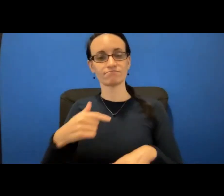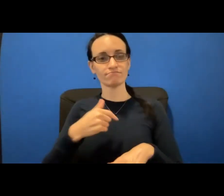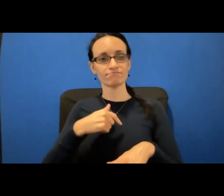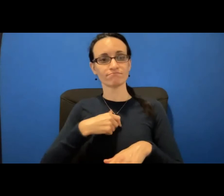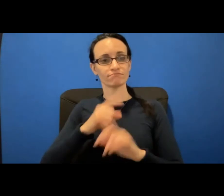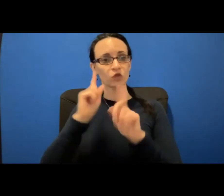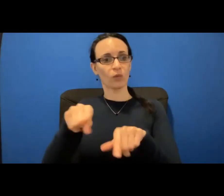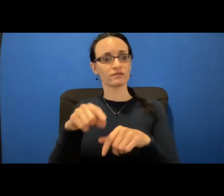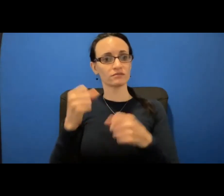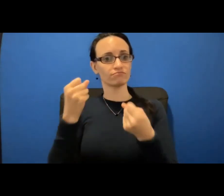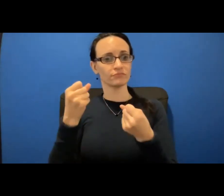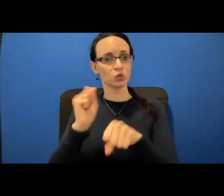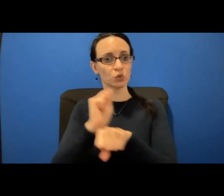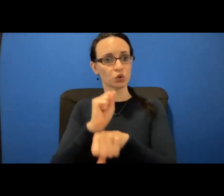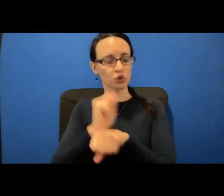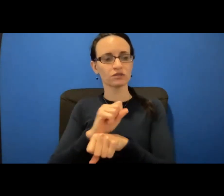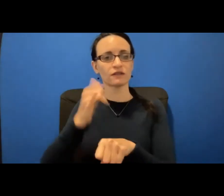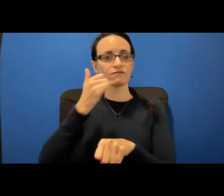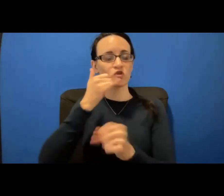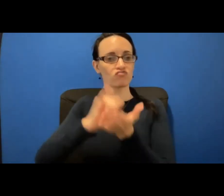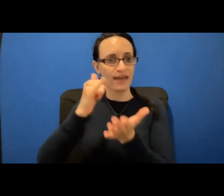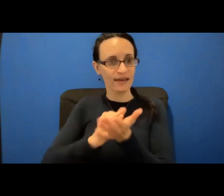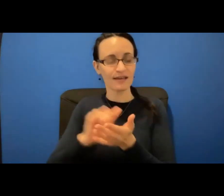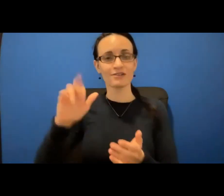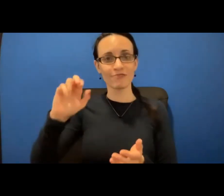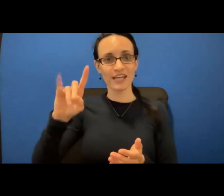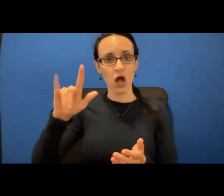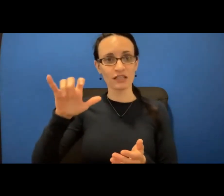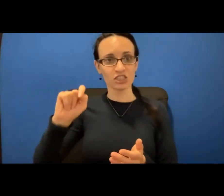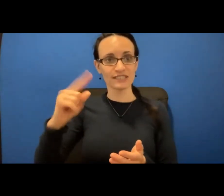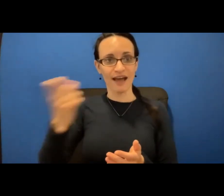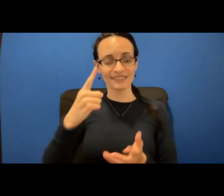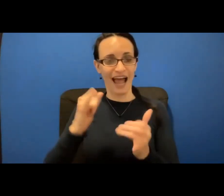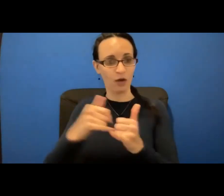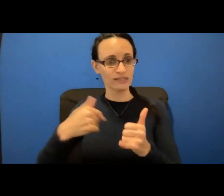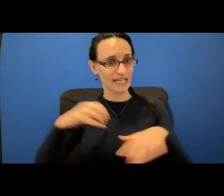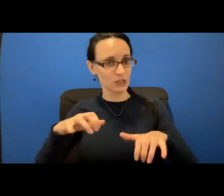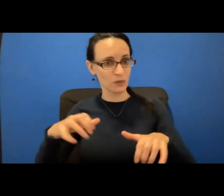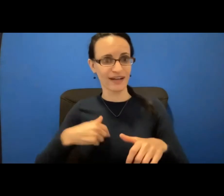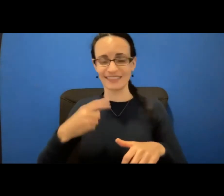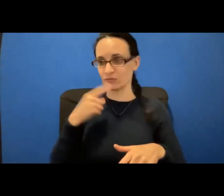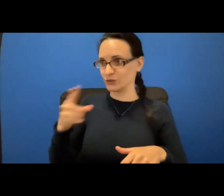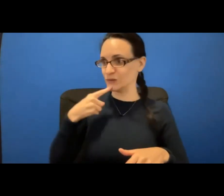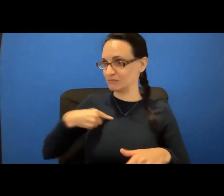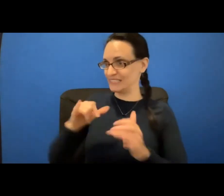rang. The radiologist asked, how was I doing? So I turned it back and said, well, you tell me, how am I doing? But the